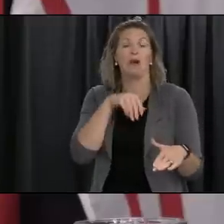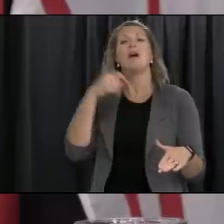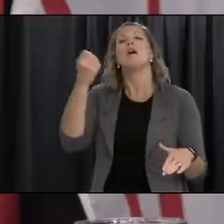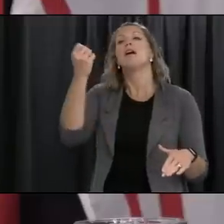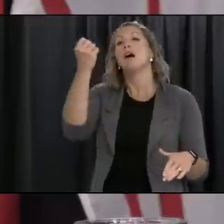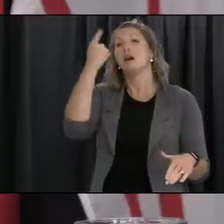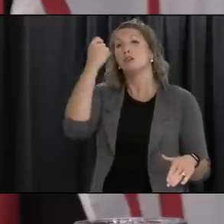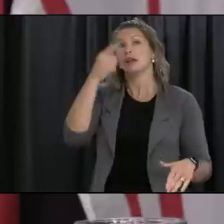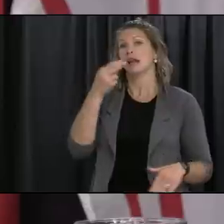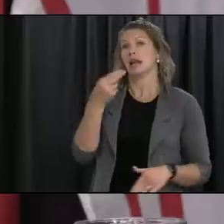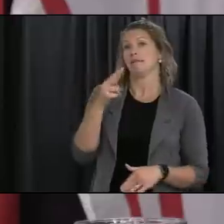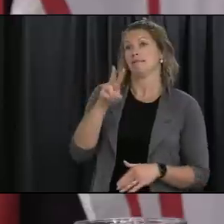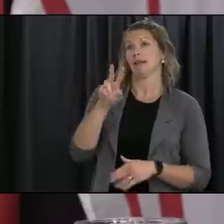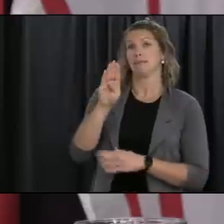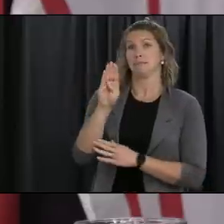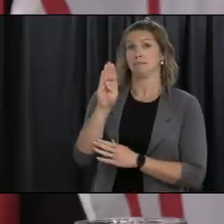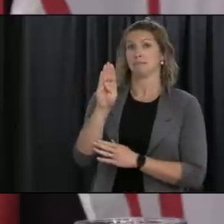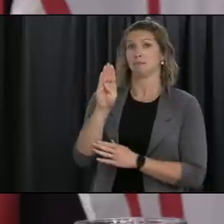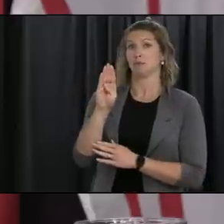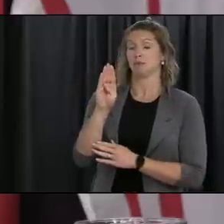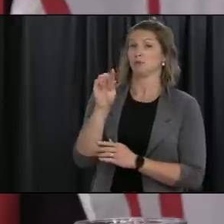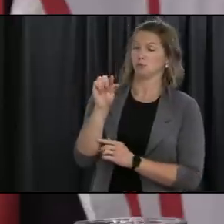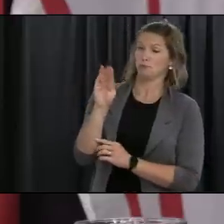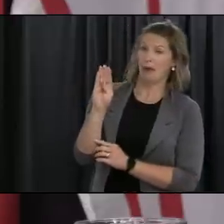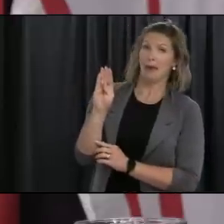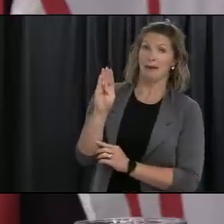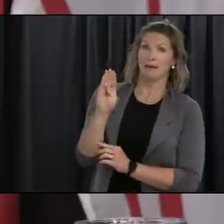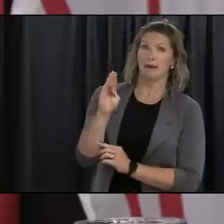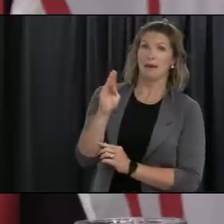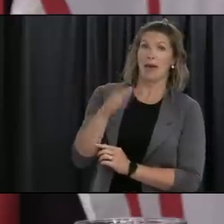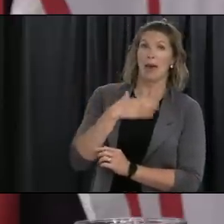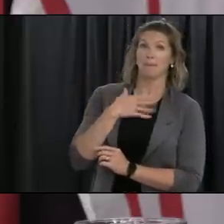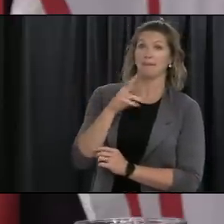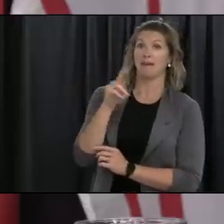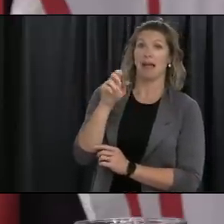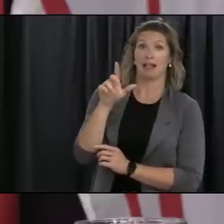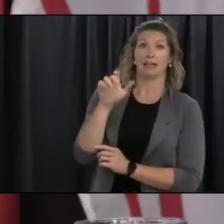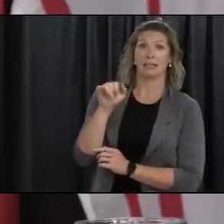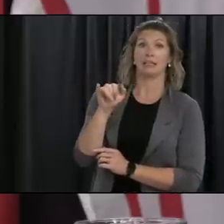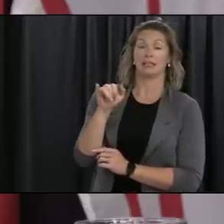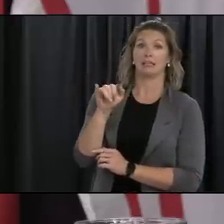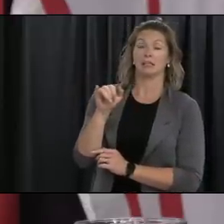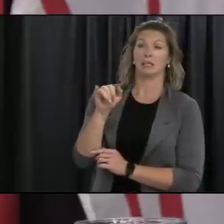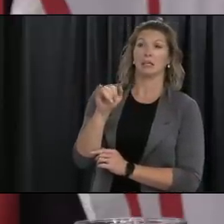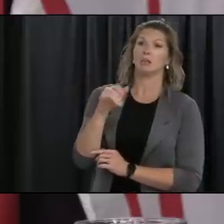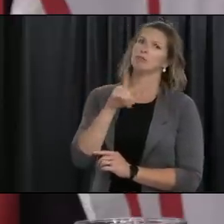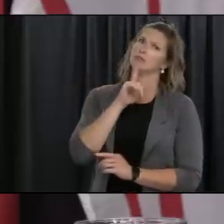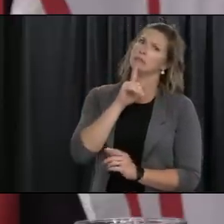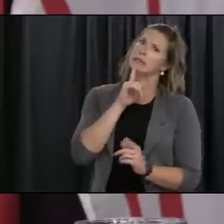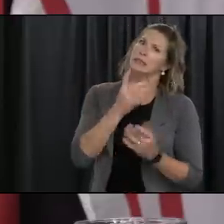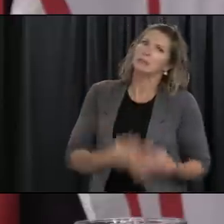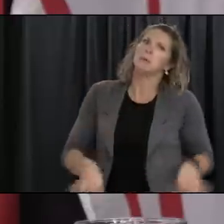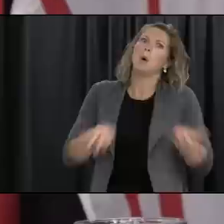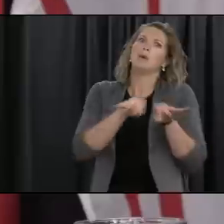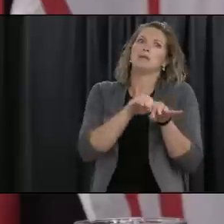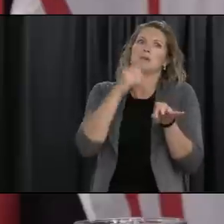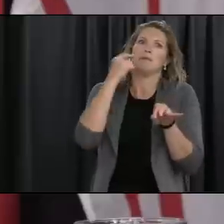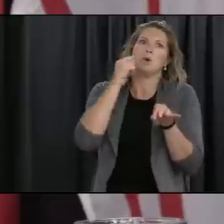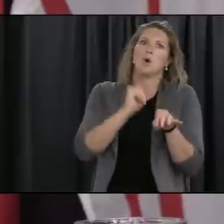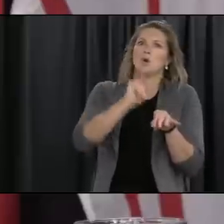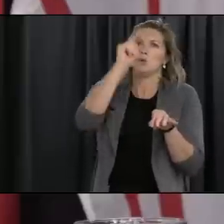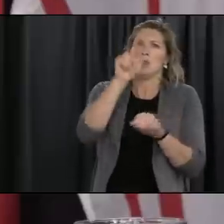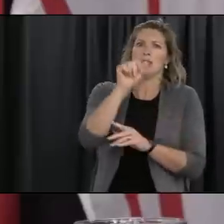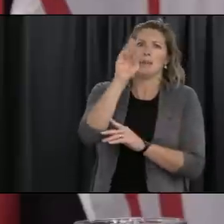valley goose bay is a significant hub uh for the area and the north coast uh and that has been part of our uh